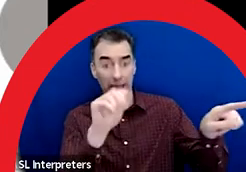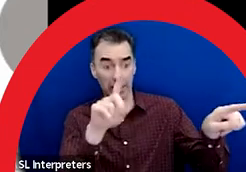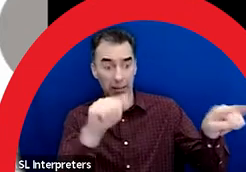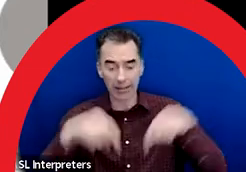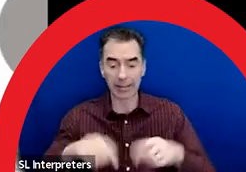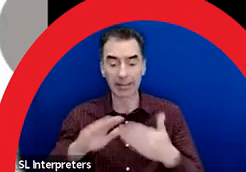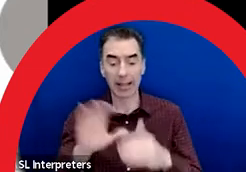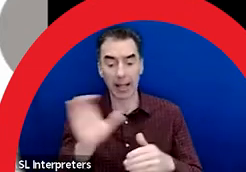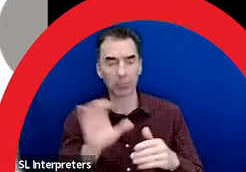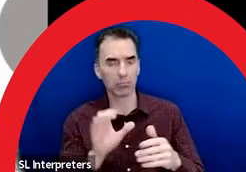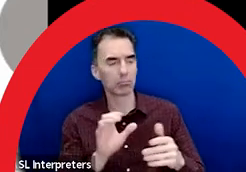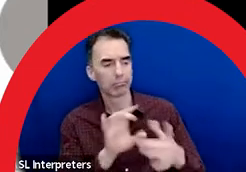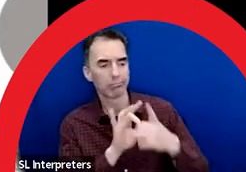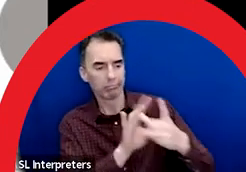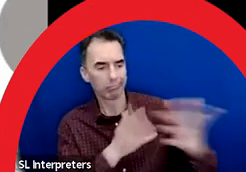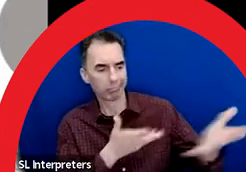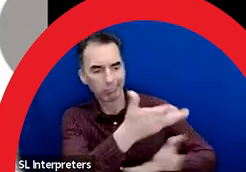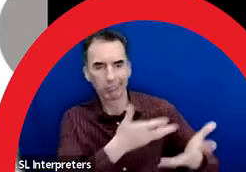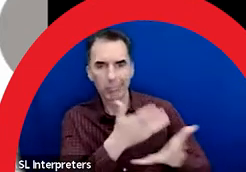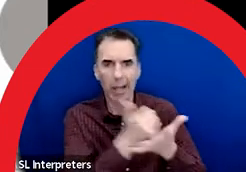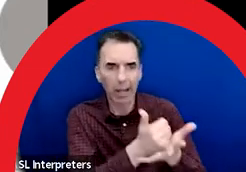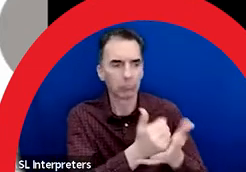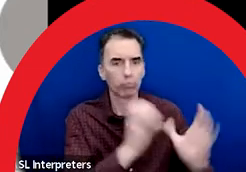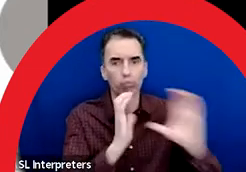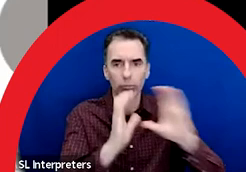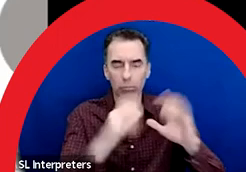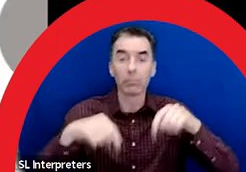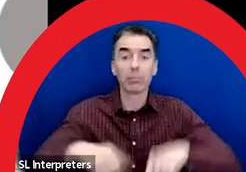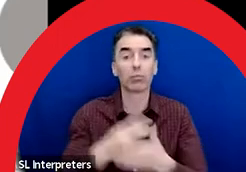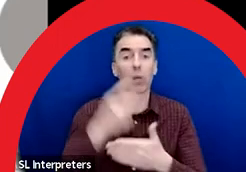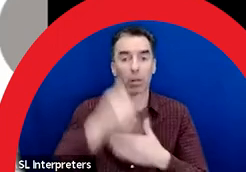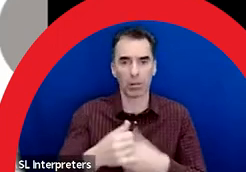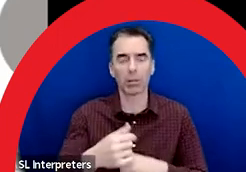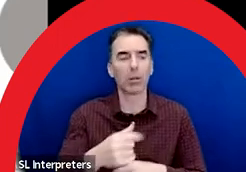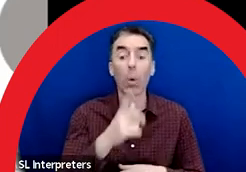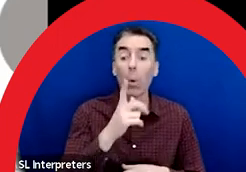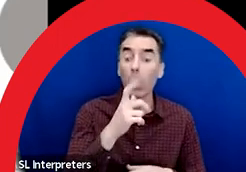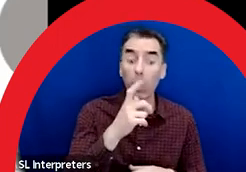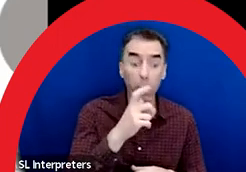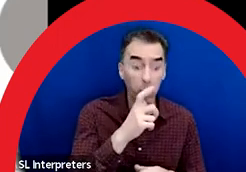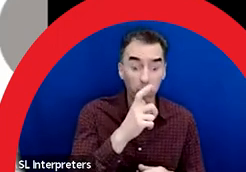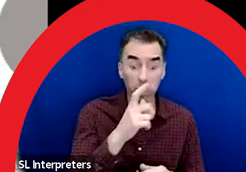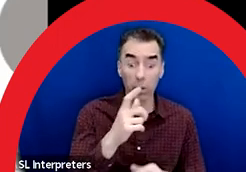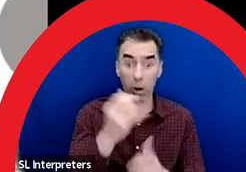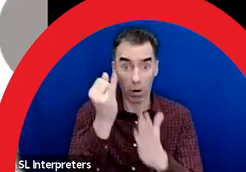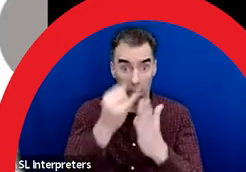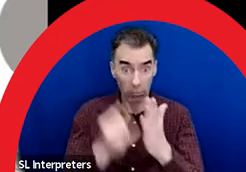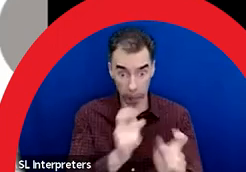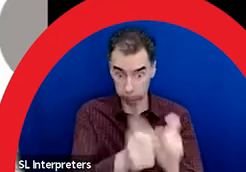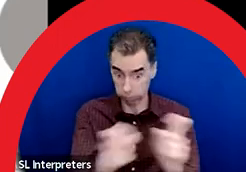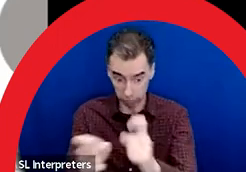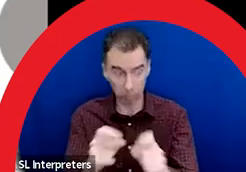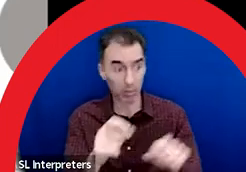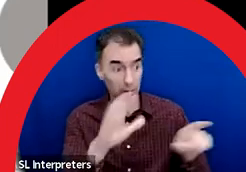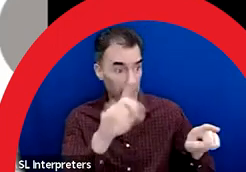So for the purpose of this project, I'll be working closely with the successful artist and CADA to ensure that we're connected